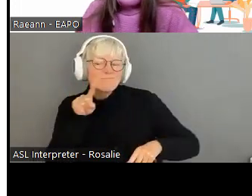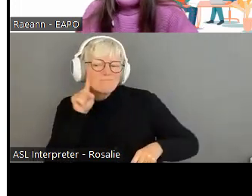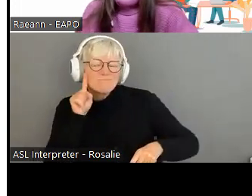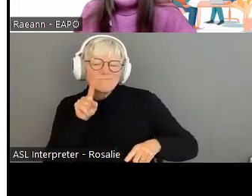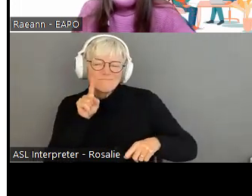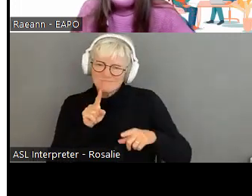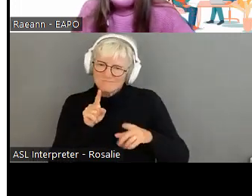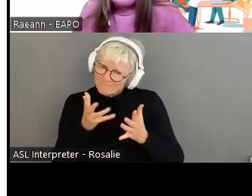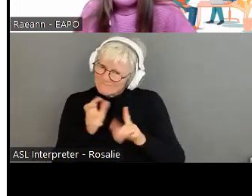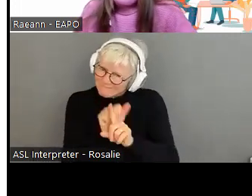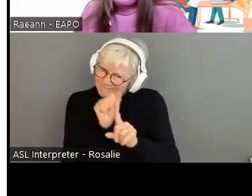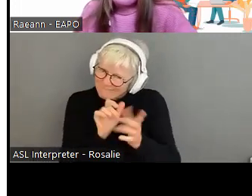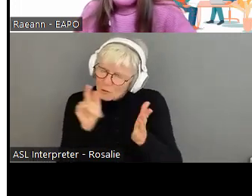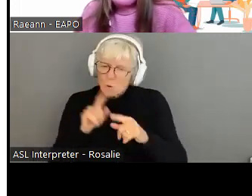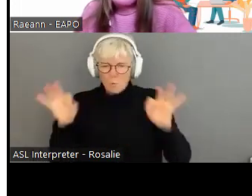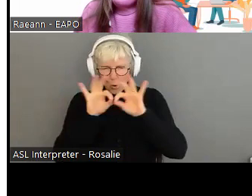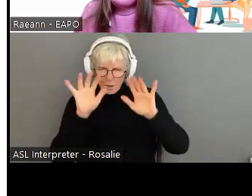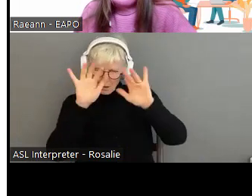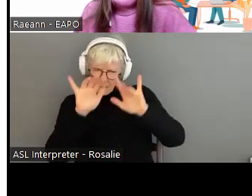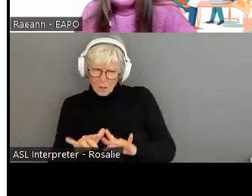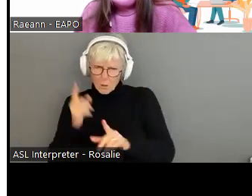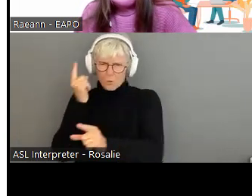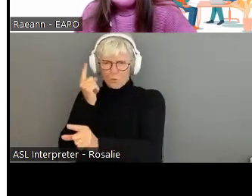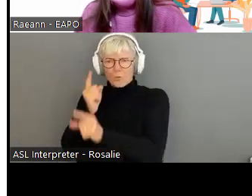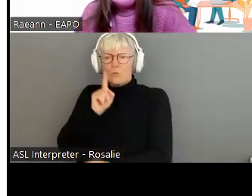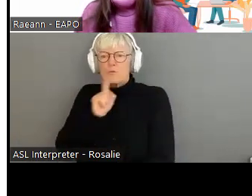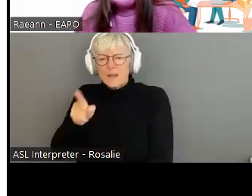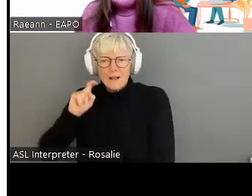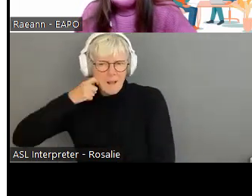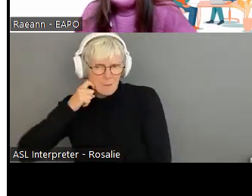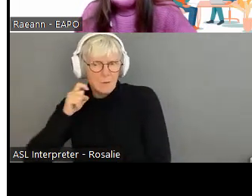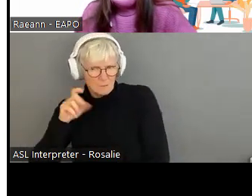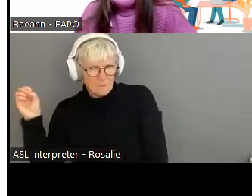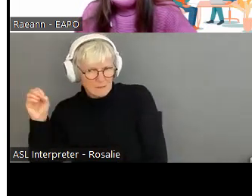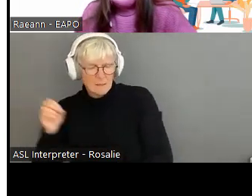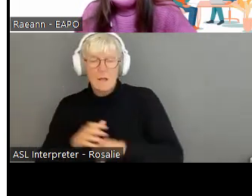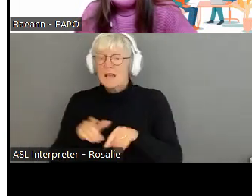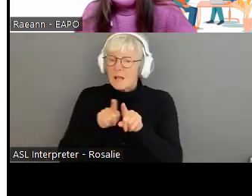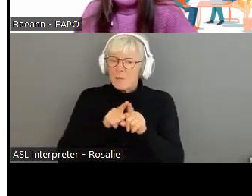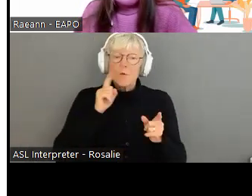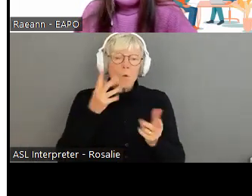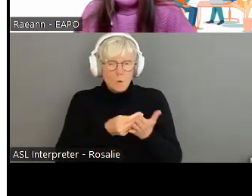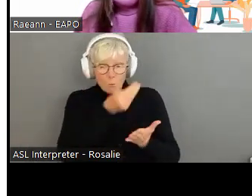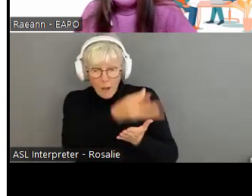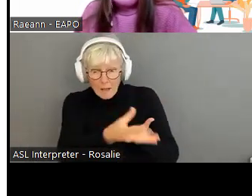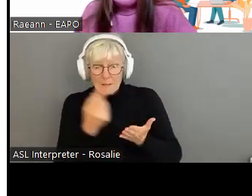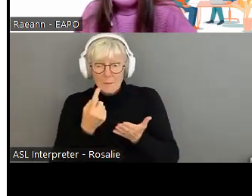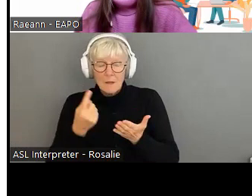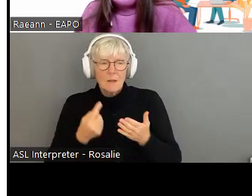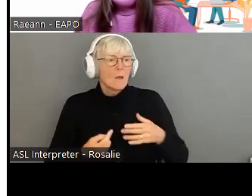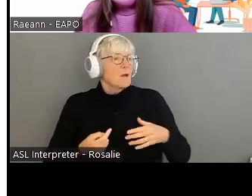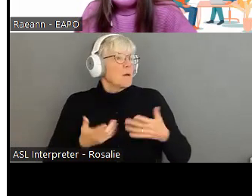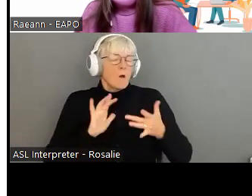in question. Um, same thing when looking to purchase merchandise. If you're looking to go to a specific company or a